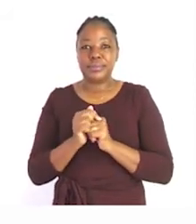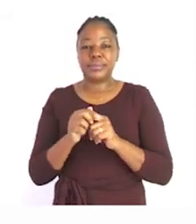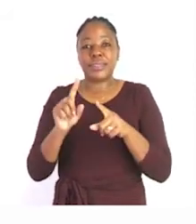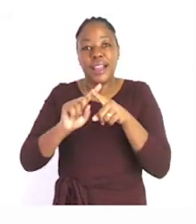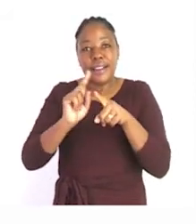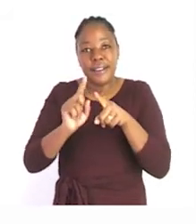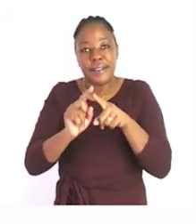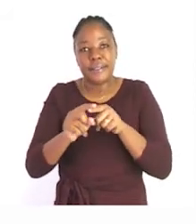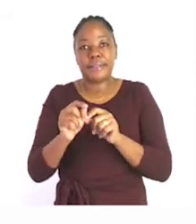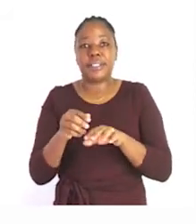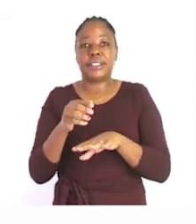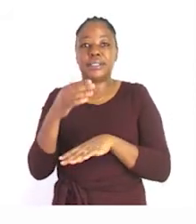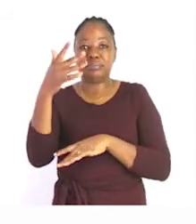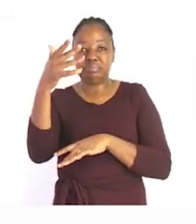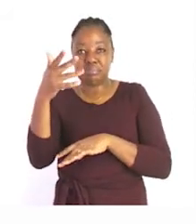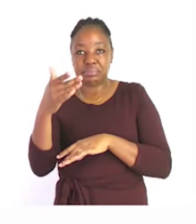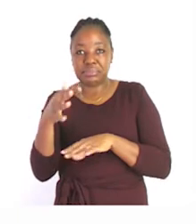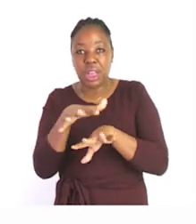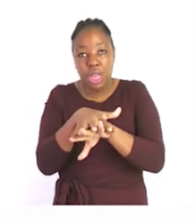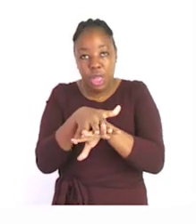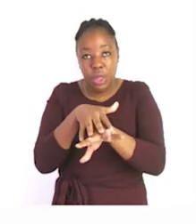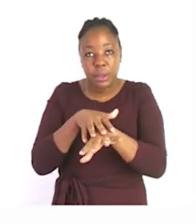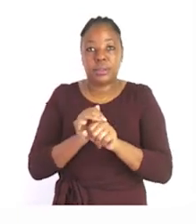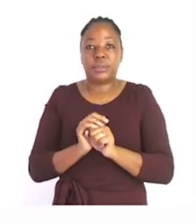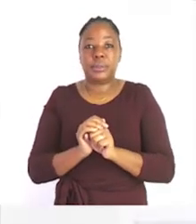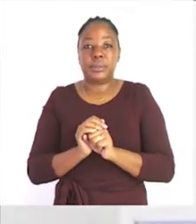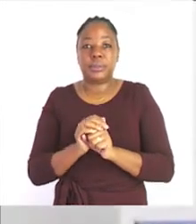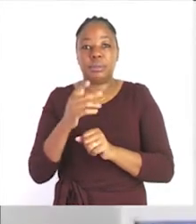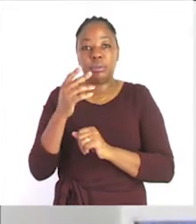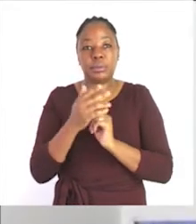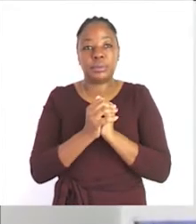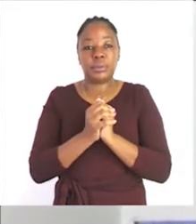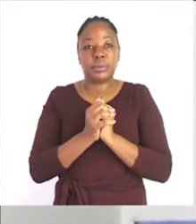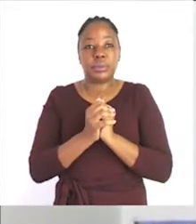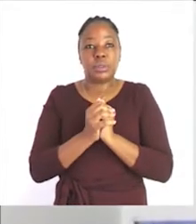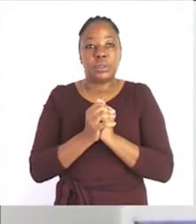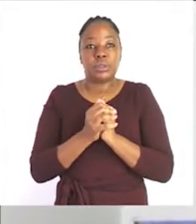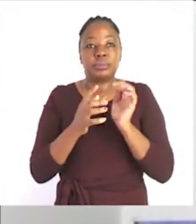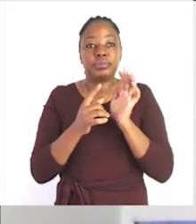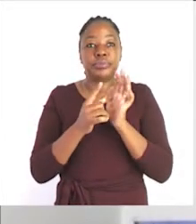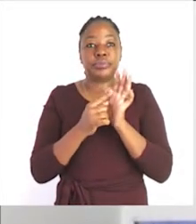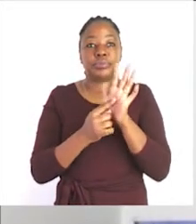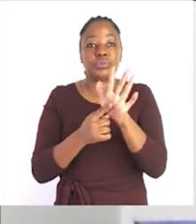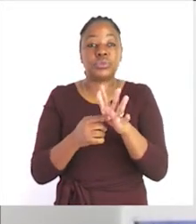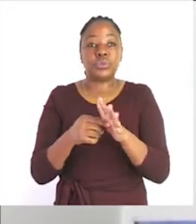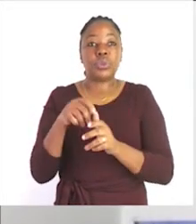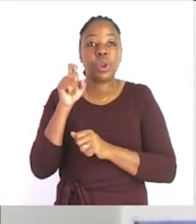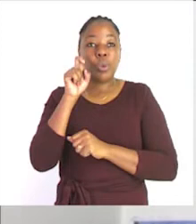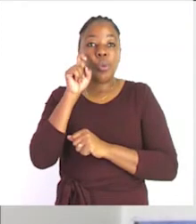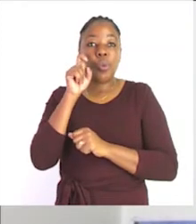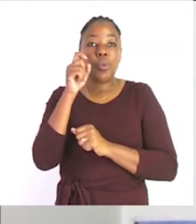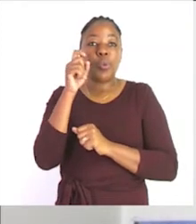and so forth you can look at the board for an example here we have